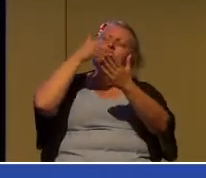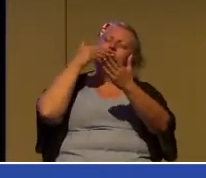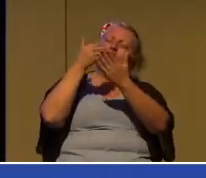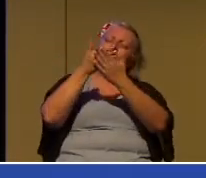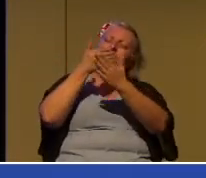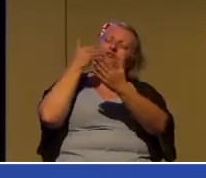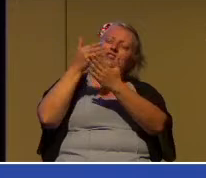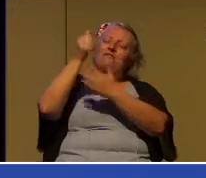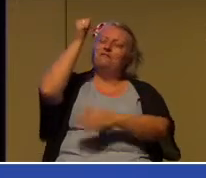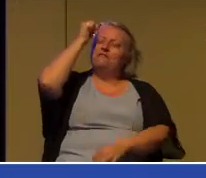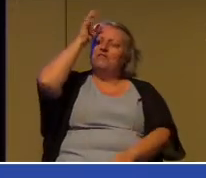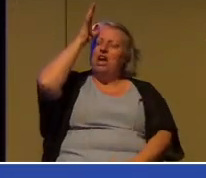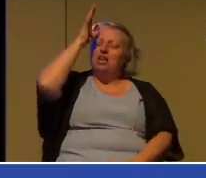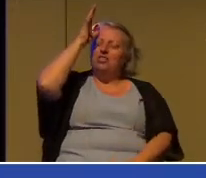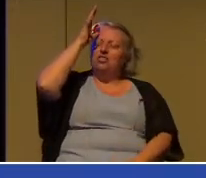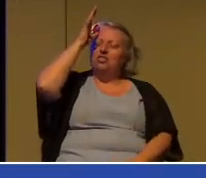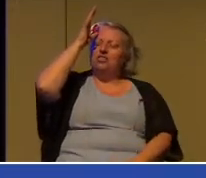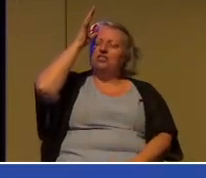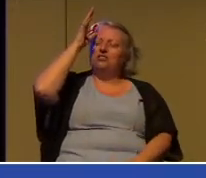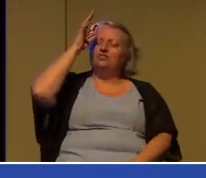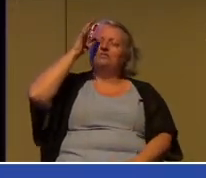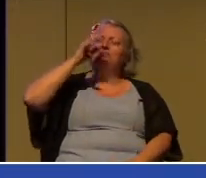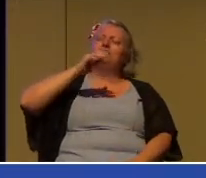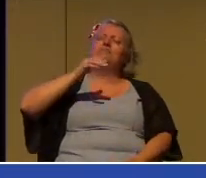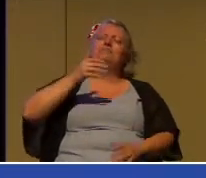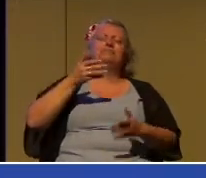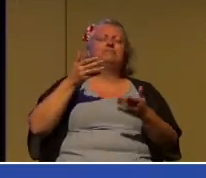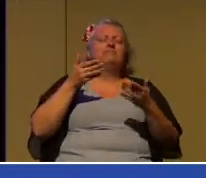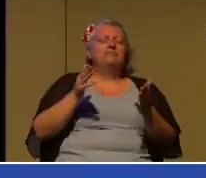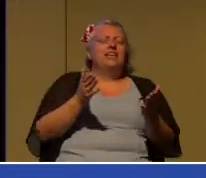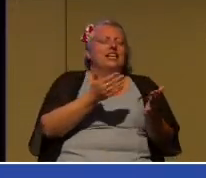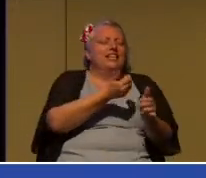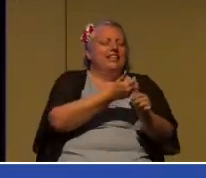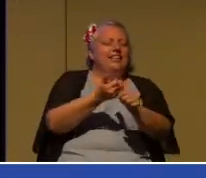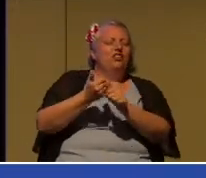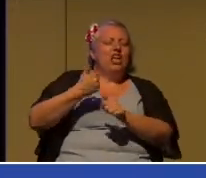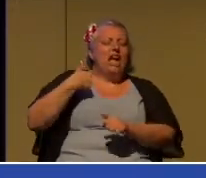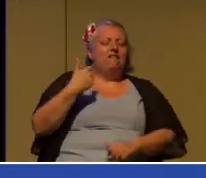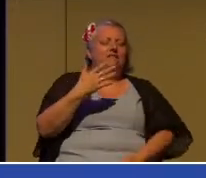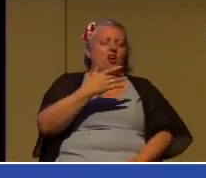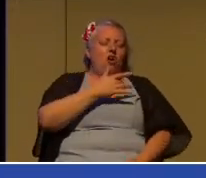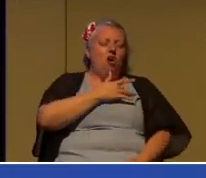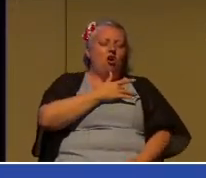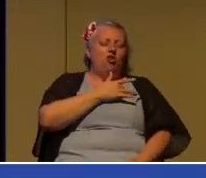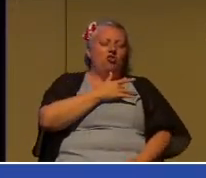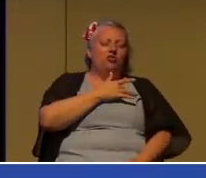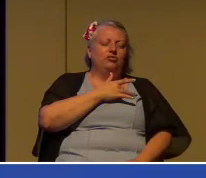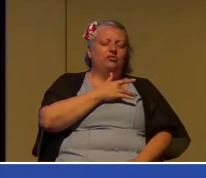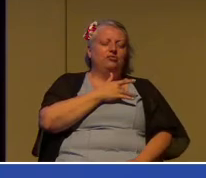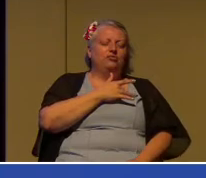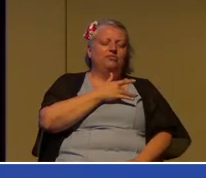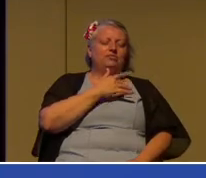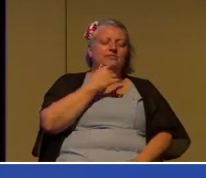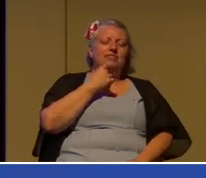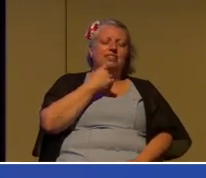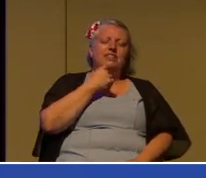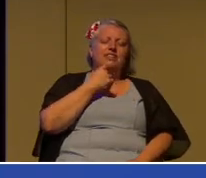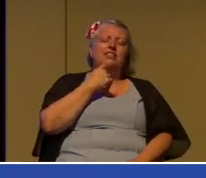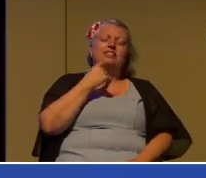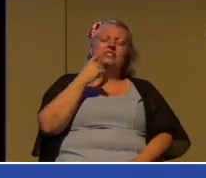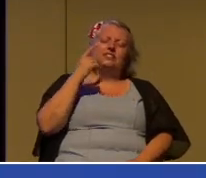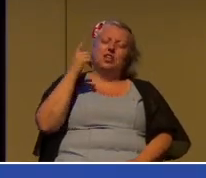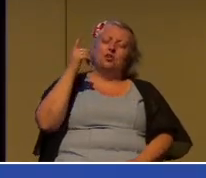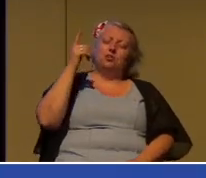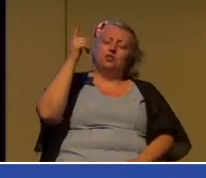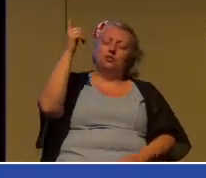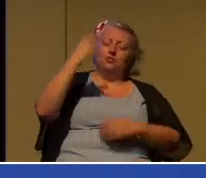And thank you that you lead our lives. And may we each have a heart that says, if you go, if you call me to go, I